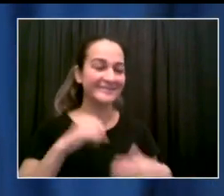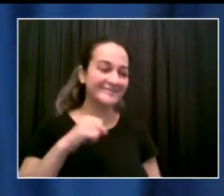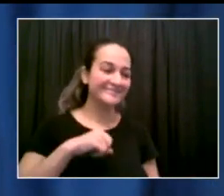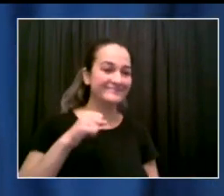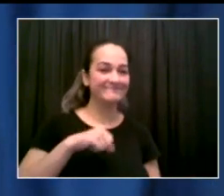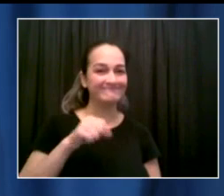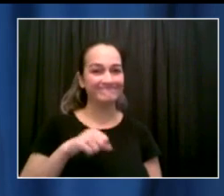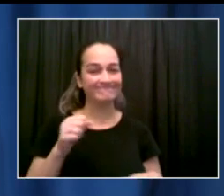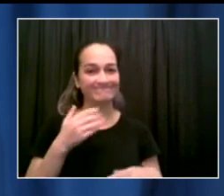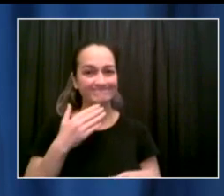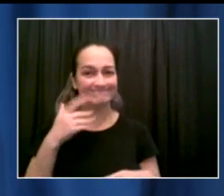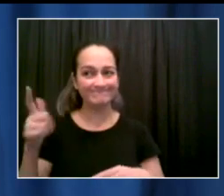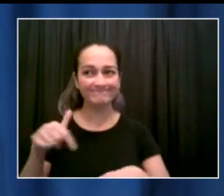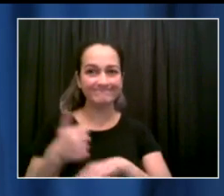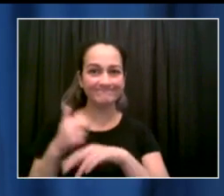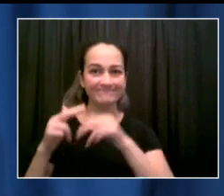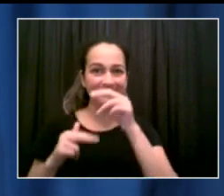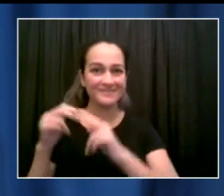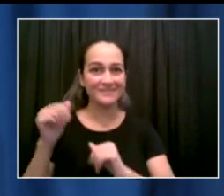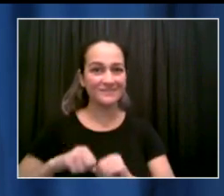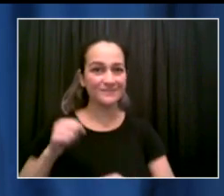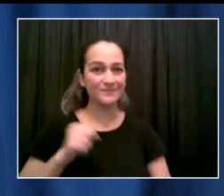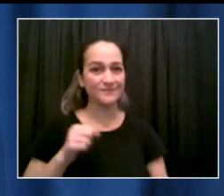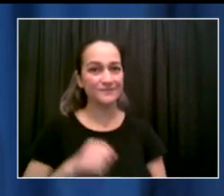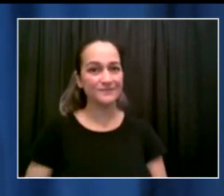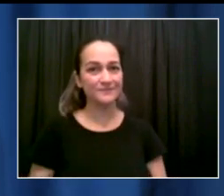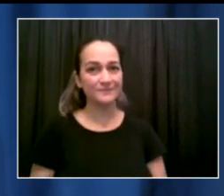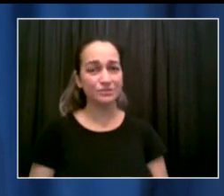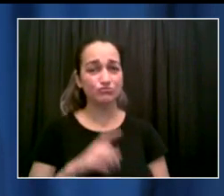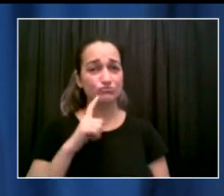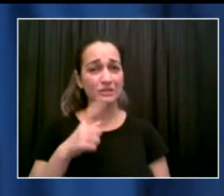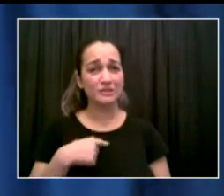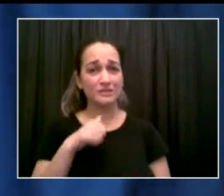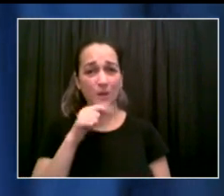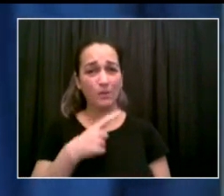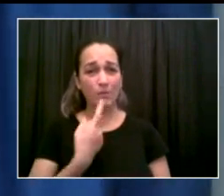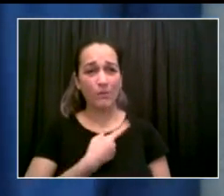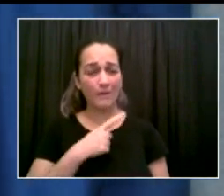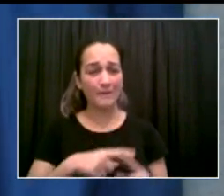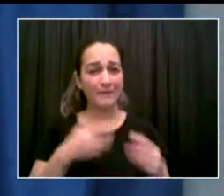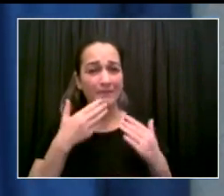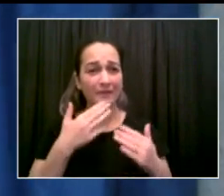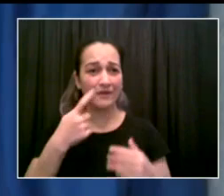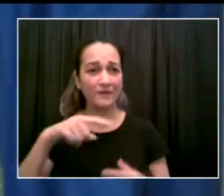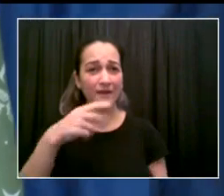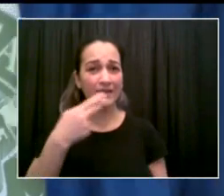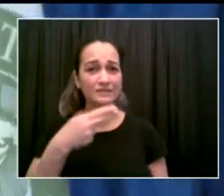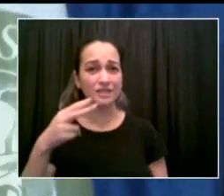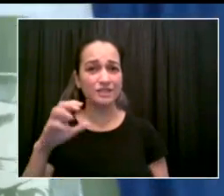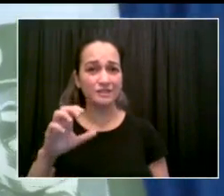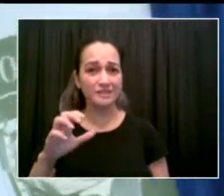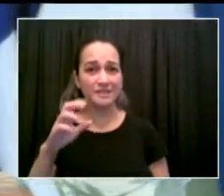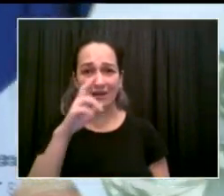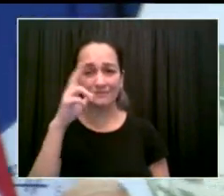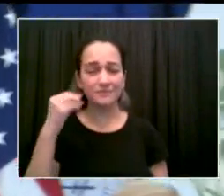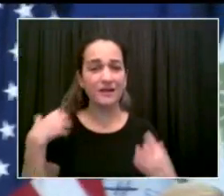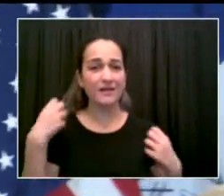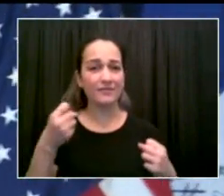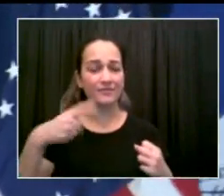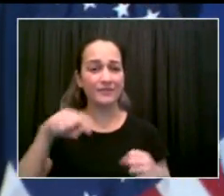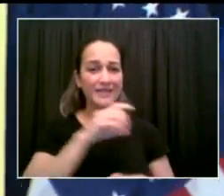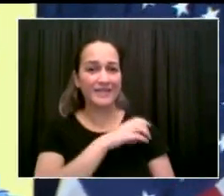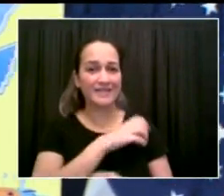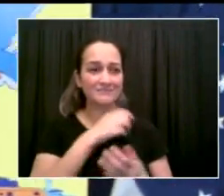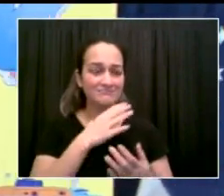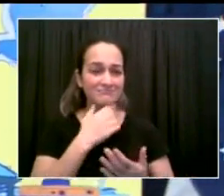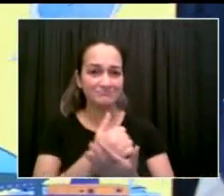Christine Flaherty, and Deb Brown at H&H. This is their win. Amen. Okay. The next is Michael Garland from The Daily News.